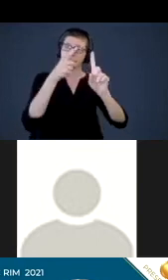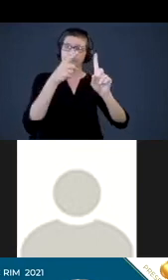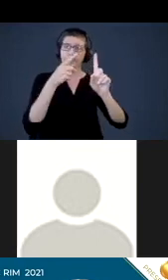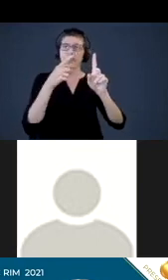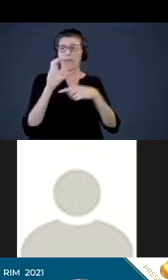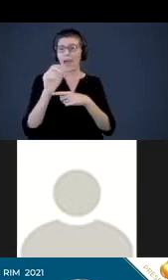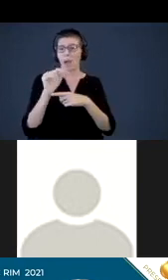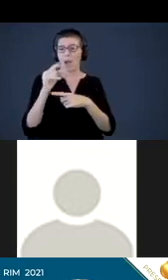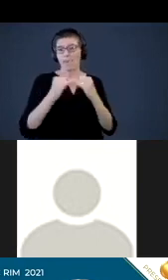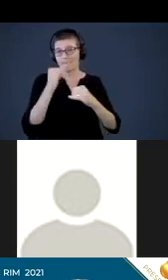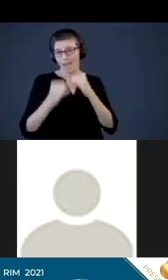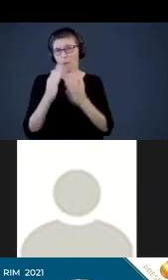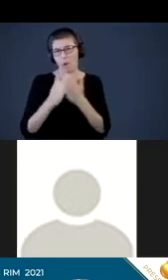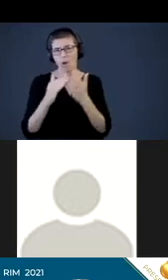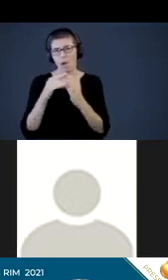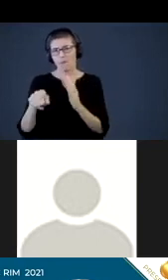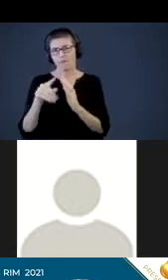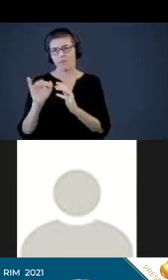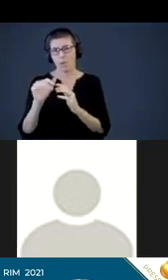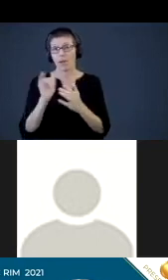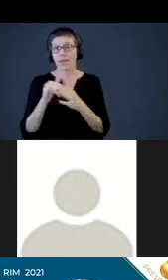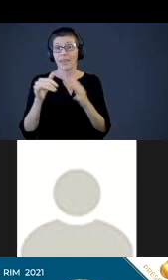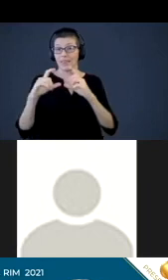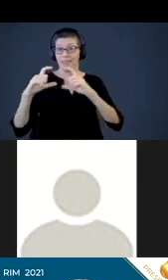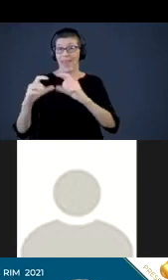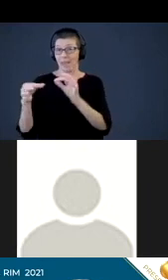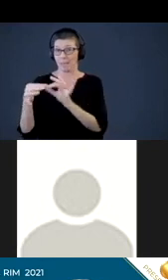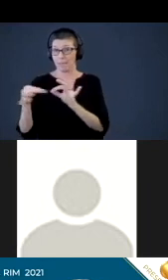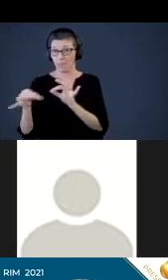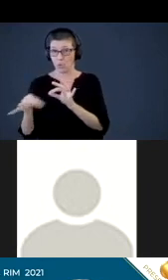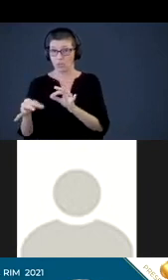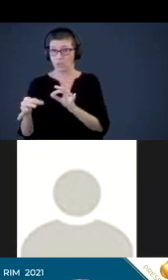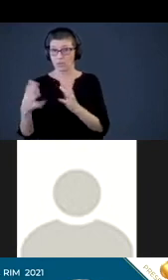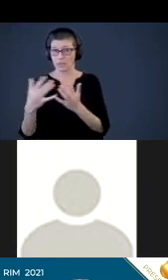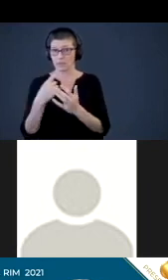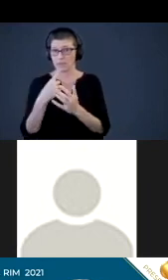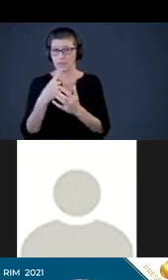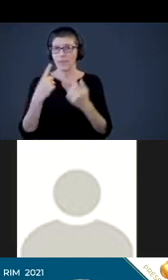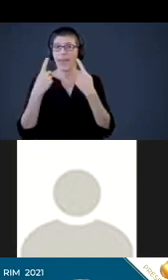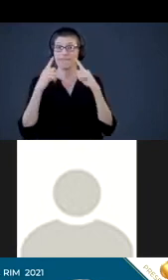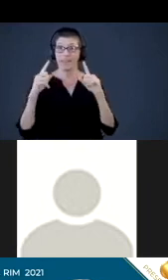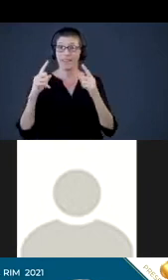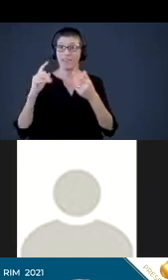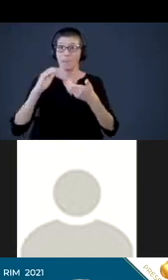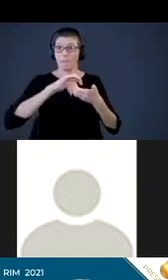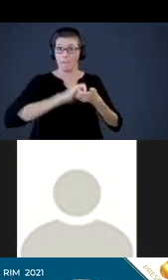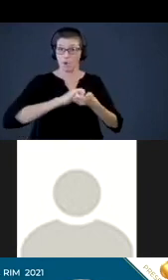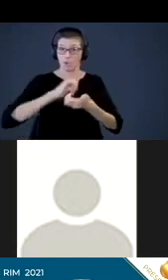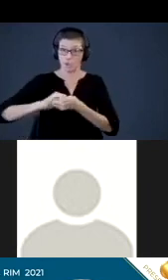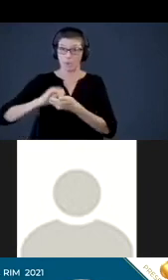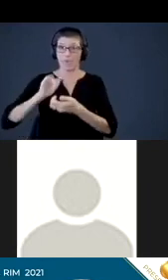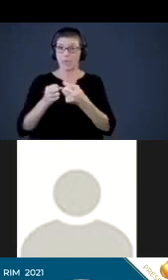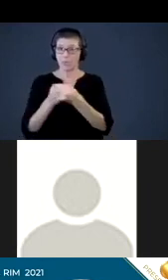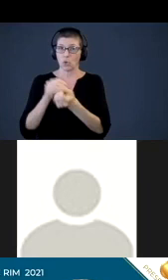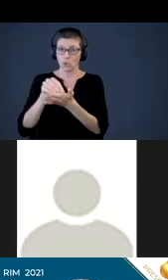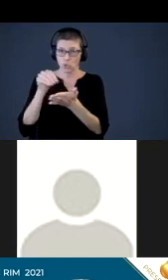final component of the framework. And the words in this part of the infographic are effective partnerships that support student and